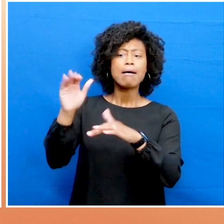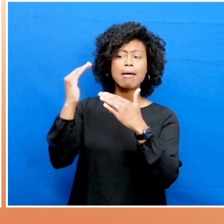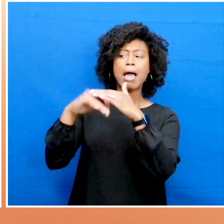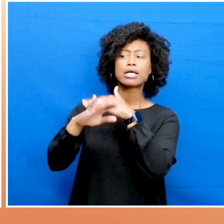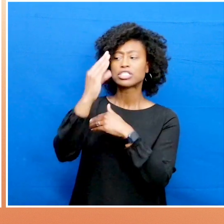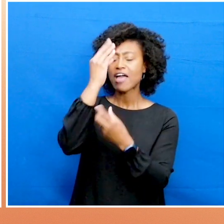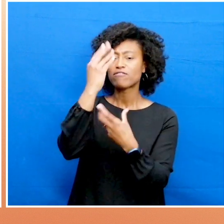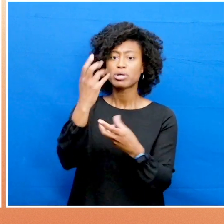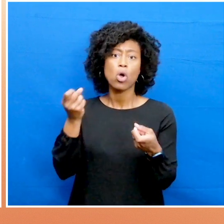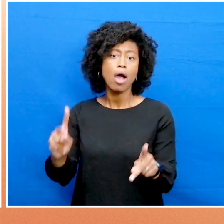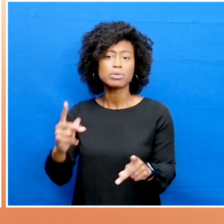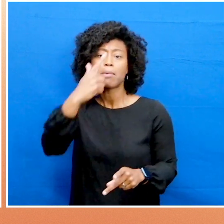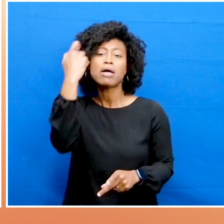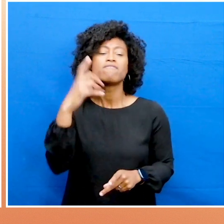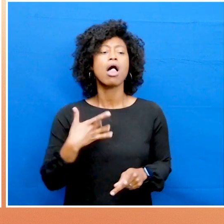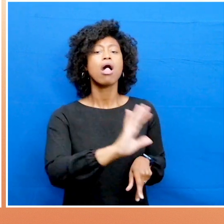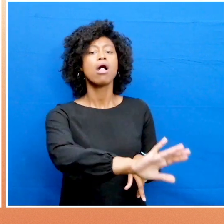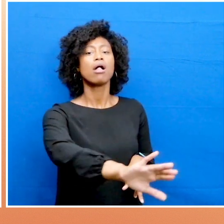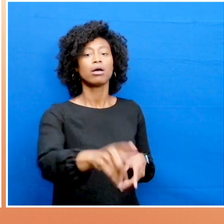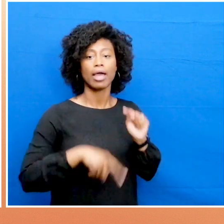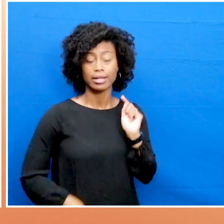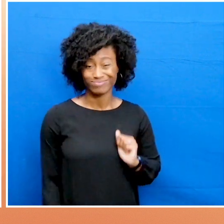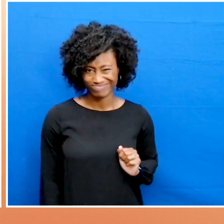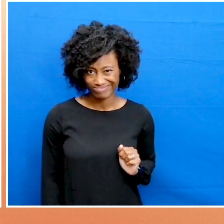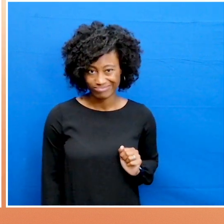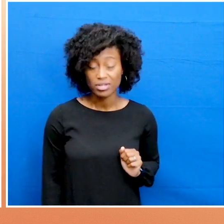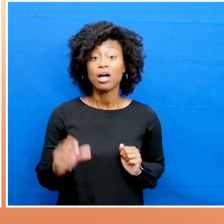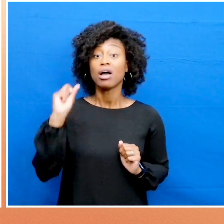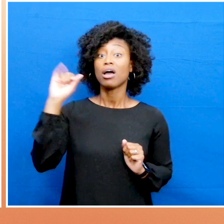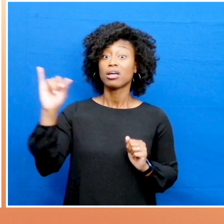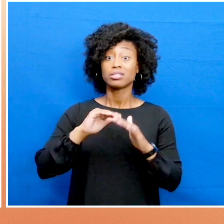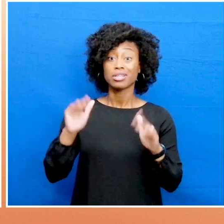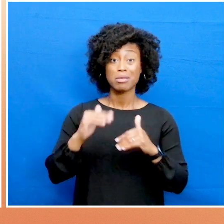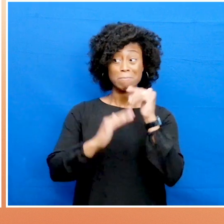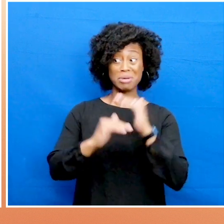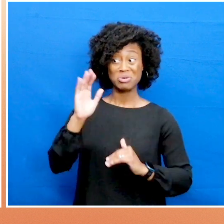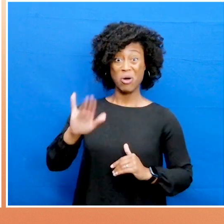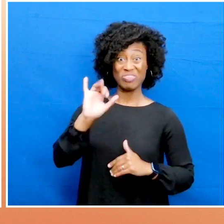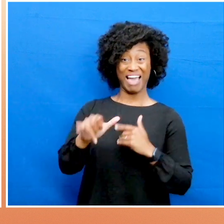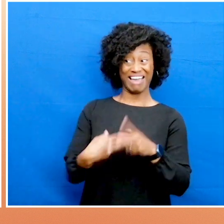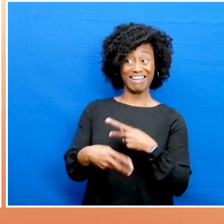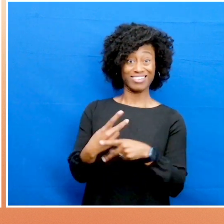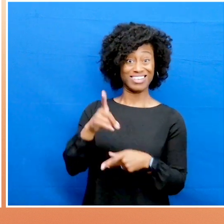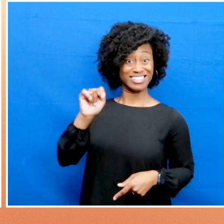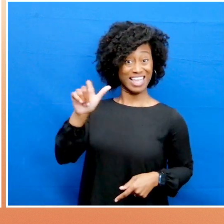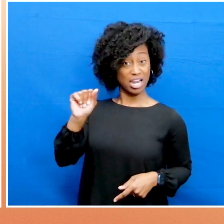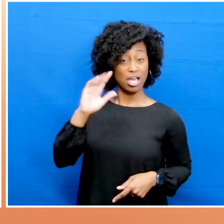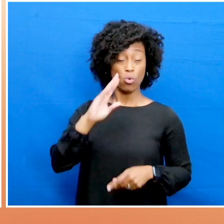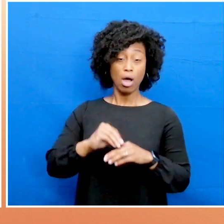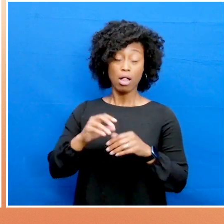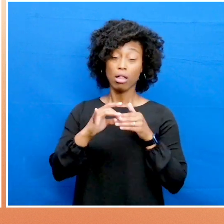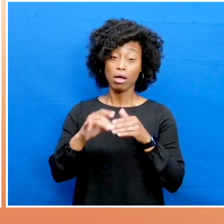access to information or opportunities. AI systems built on problematic or incomplete data